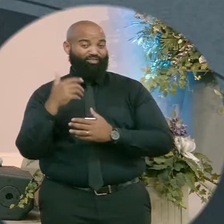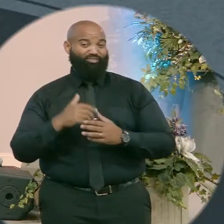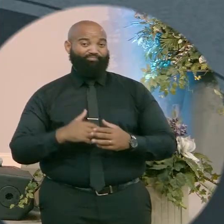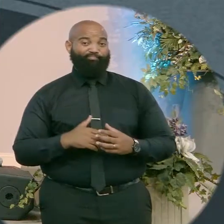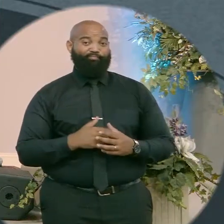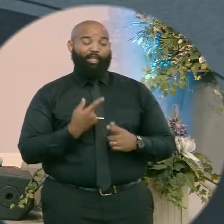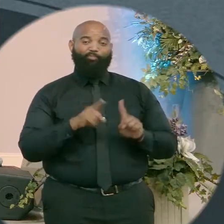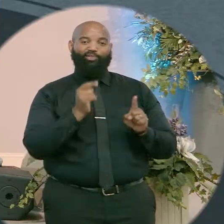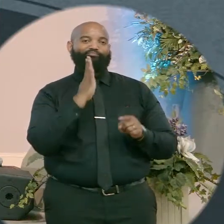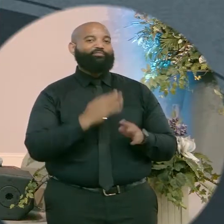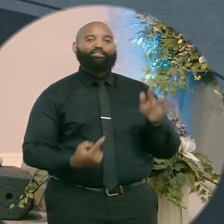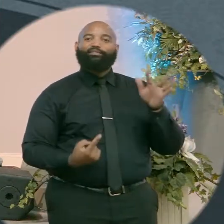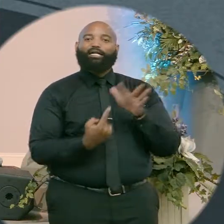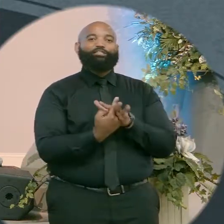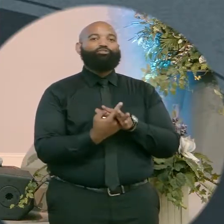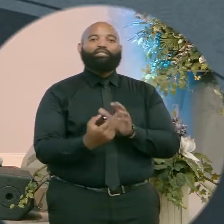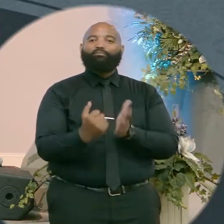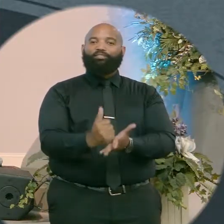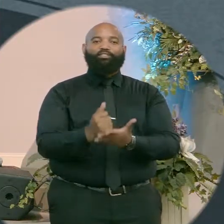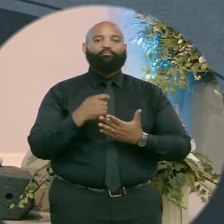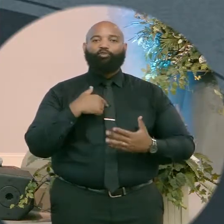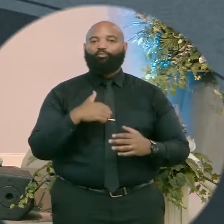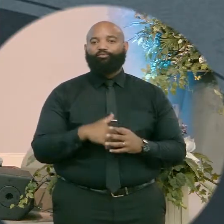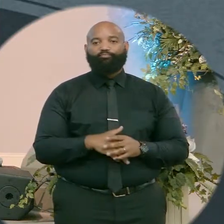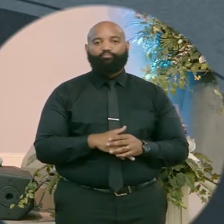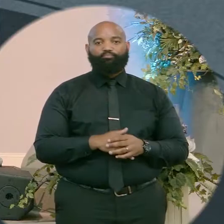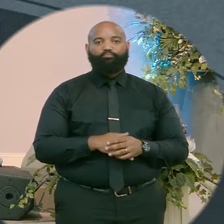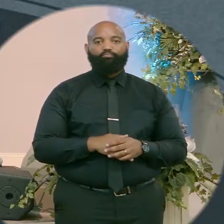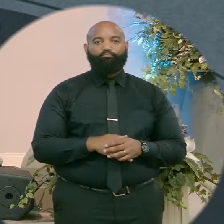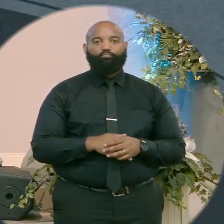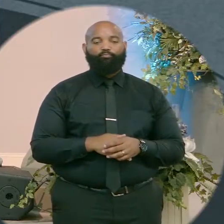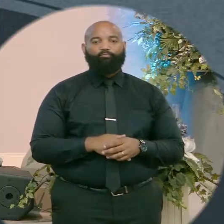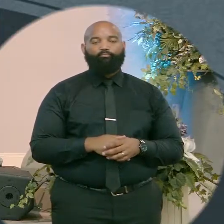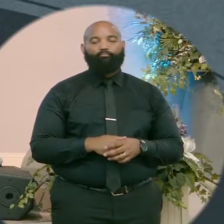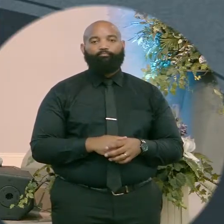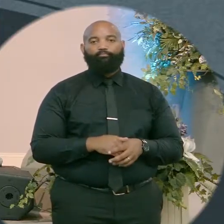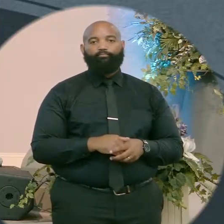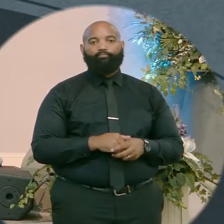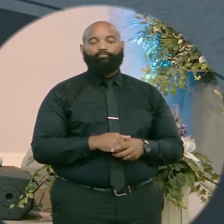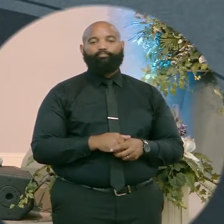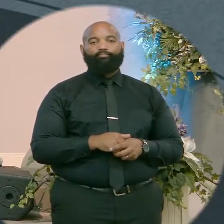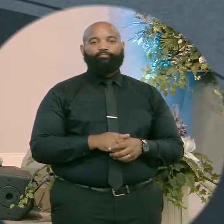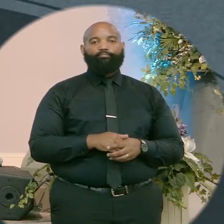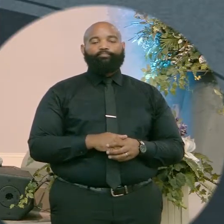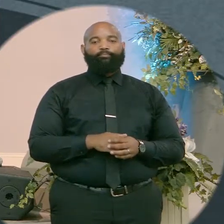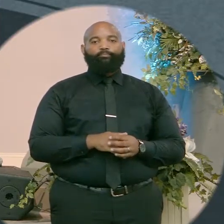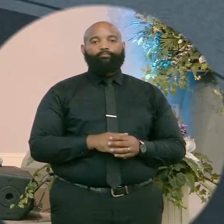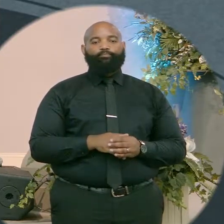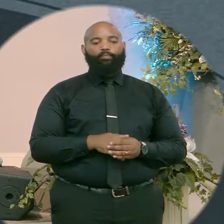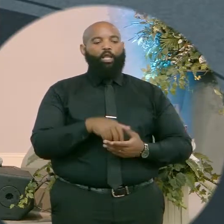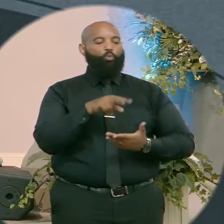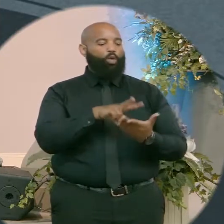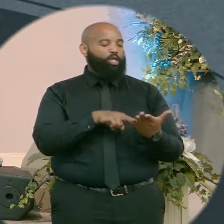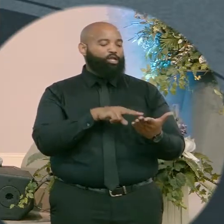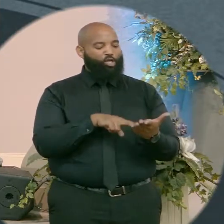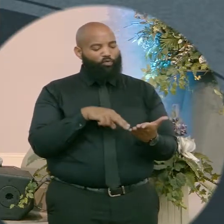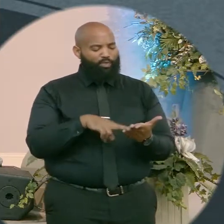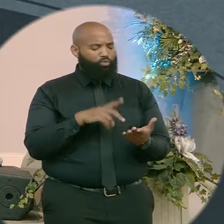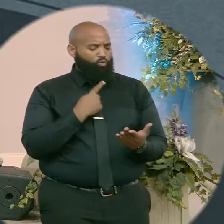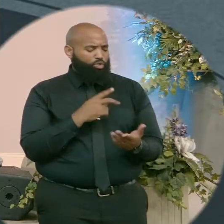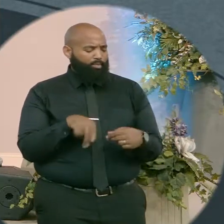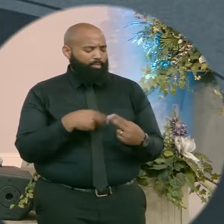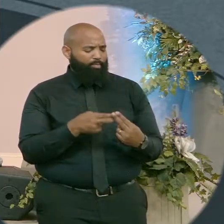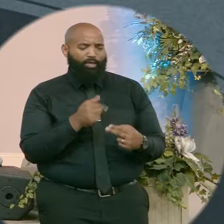part of this text that we show up. See, we read through that and we talk about God and we talk about Jesus and we're like, oh yeah, that's so good.